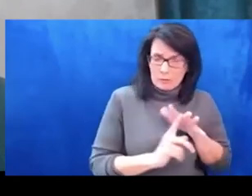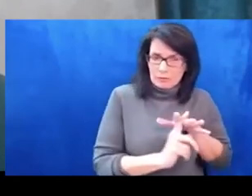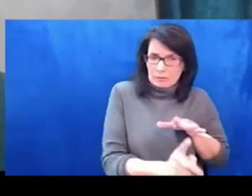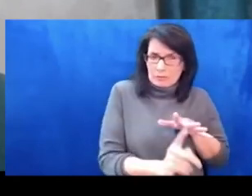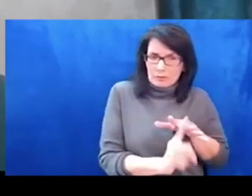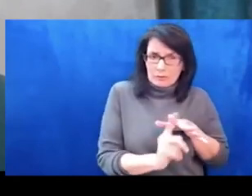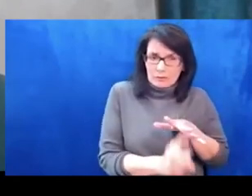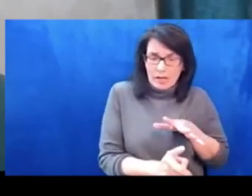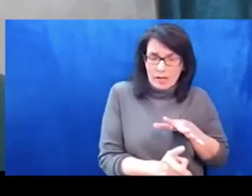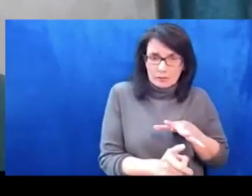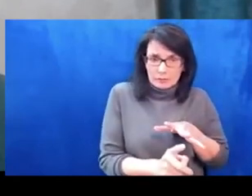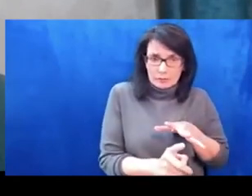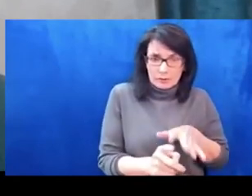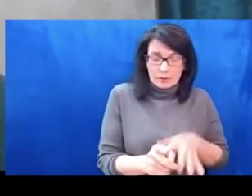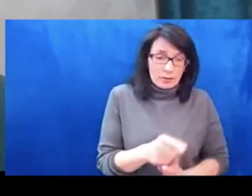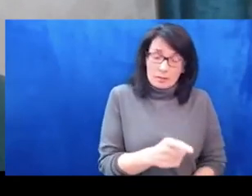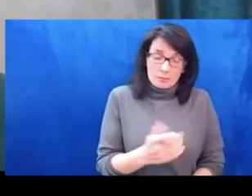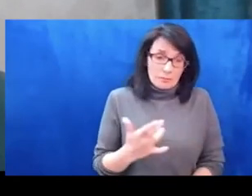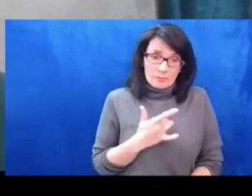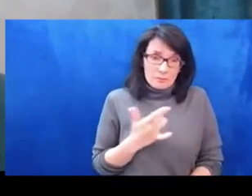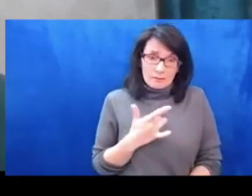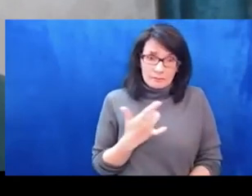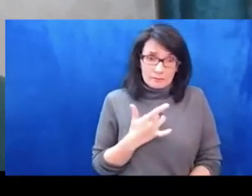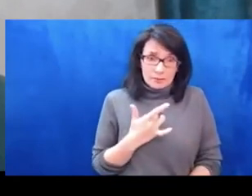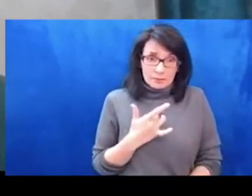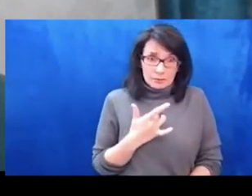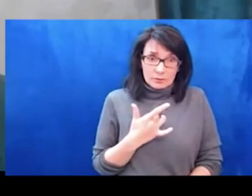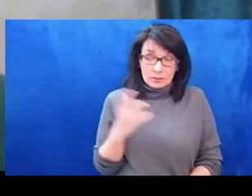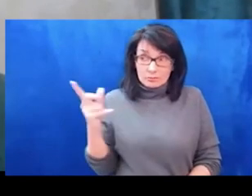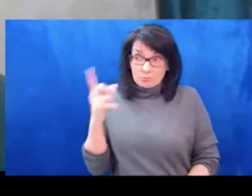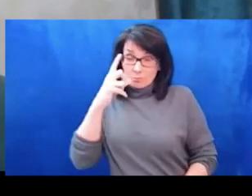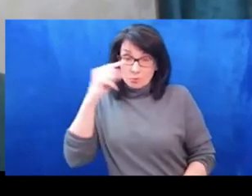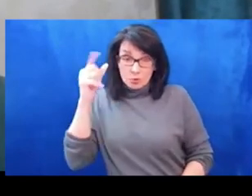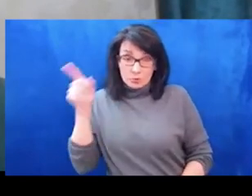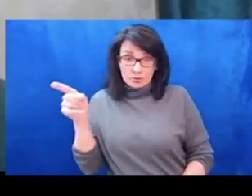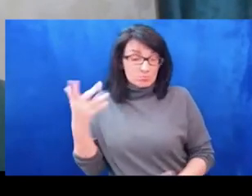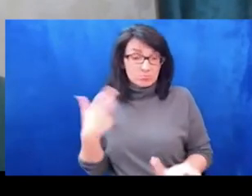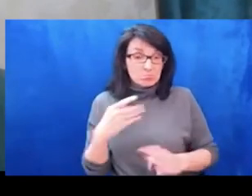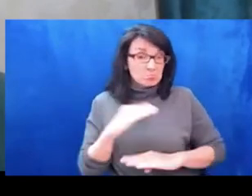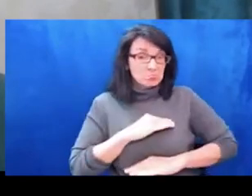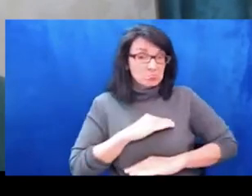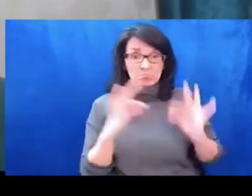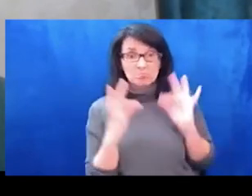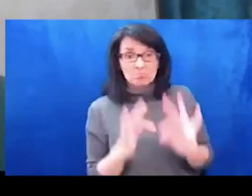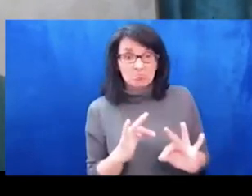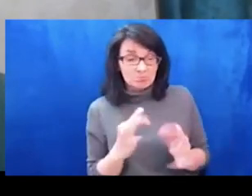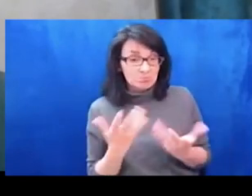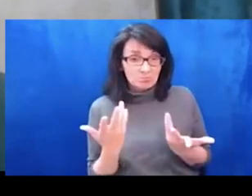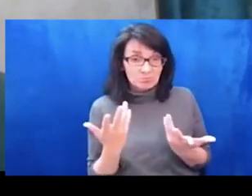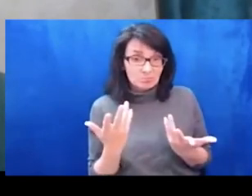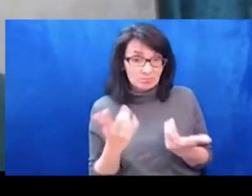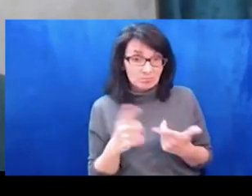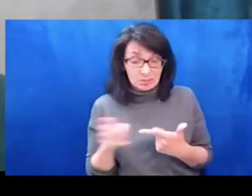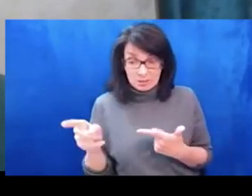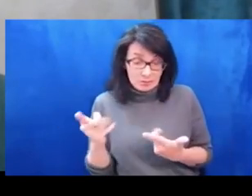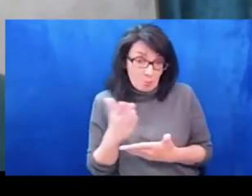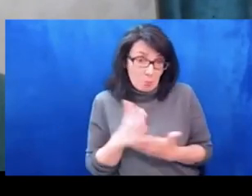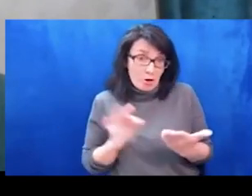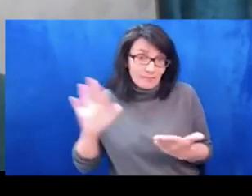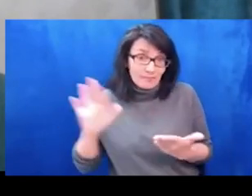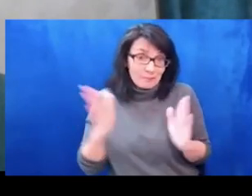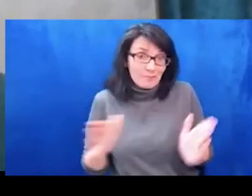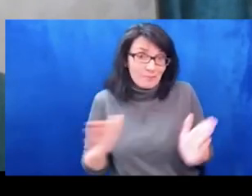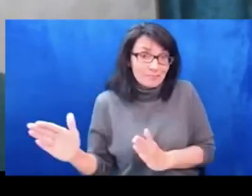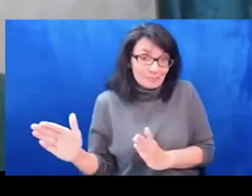in the form of the rise of right and far right wing across the continent, the Brexit, the normalization with